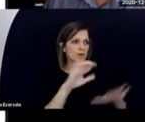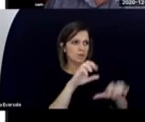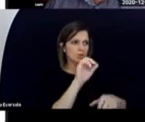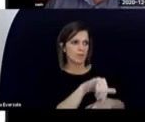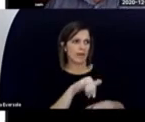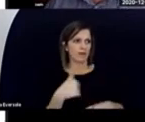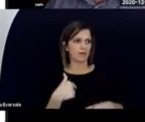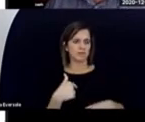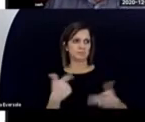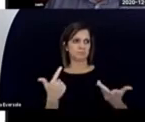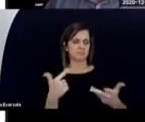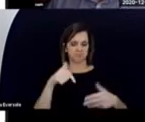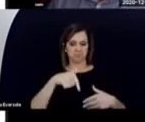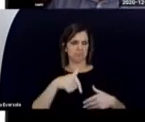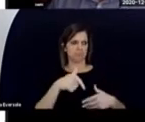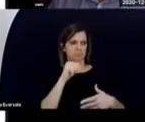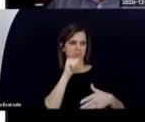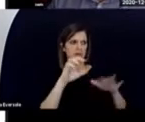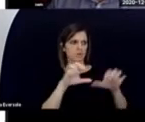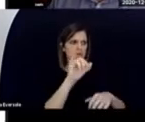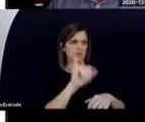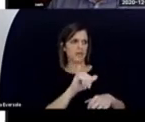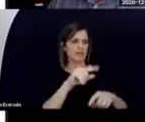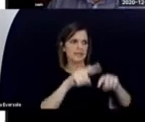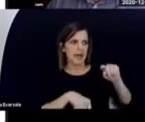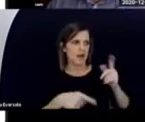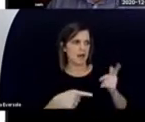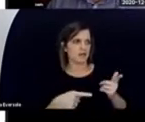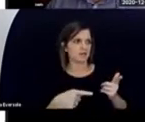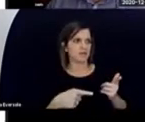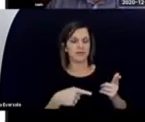of thing here, or we can't do that here.